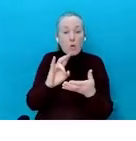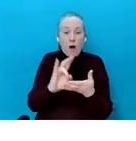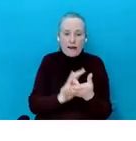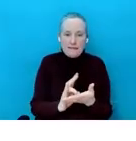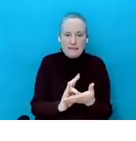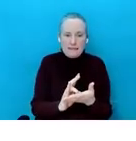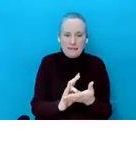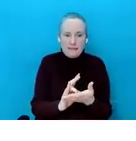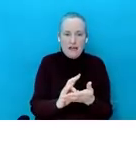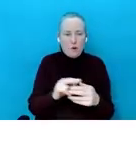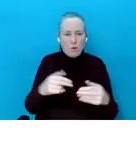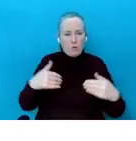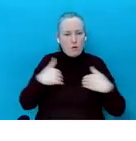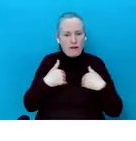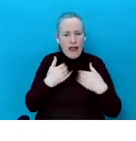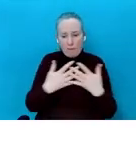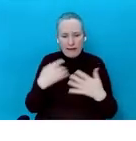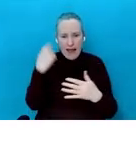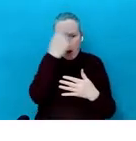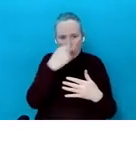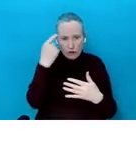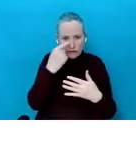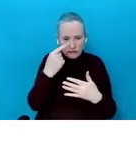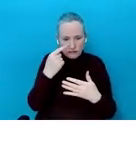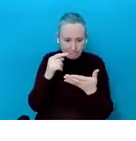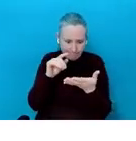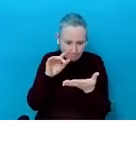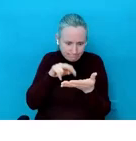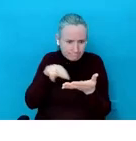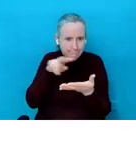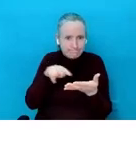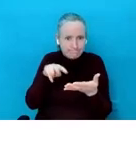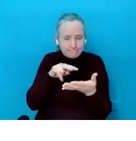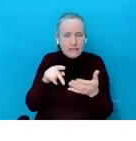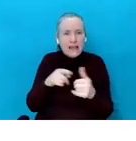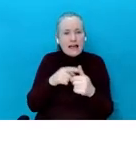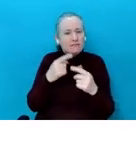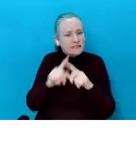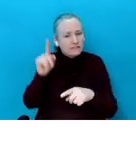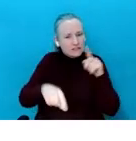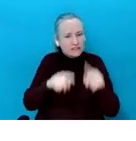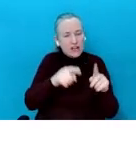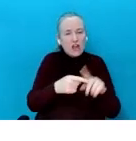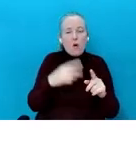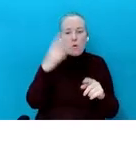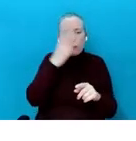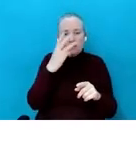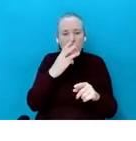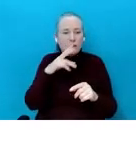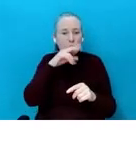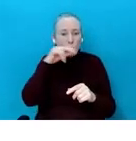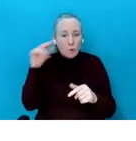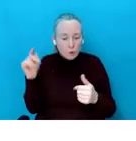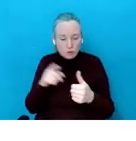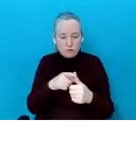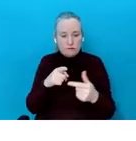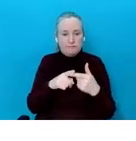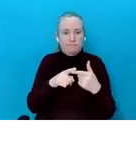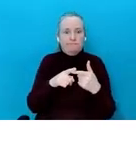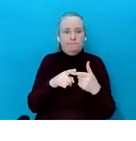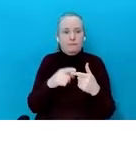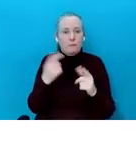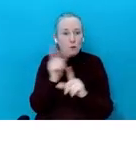that your child is on. Remember, watching the news, listening to music, Kindle, Fitbit. The list is endless